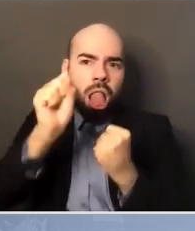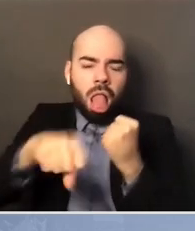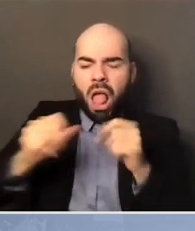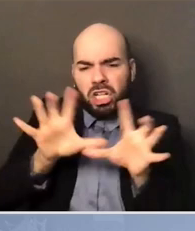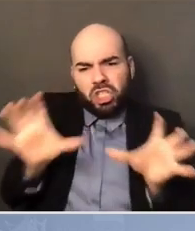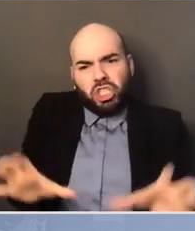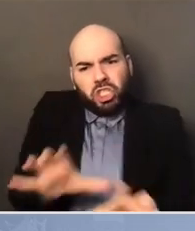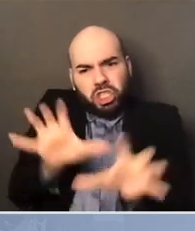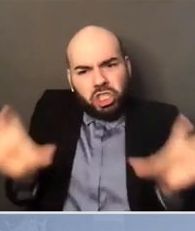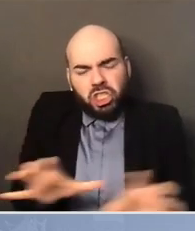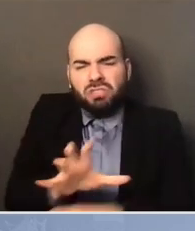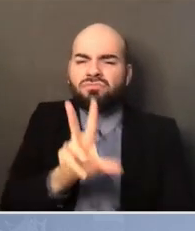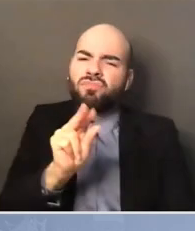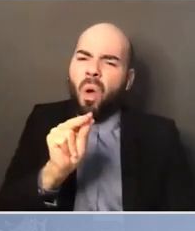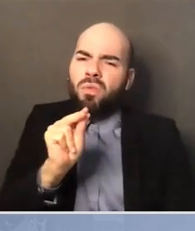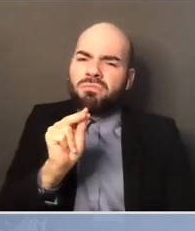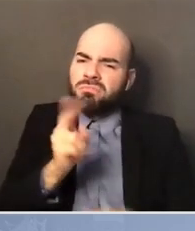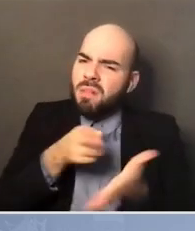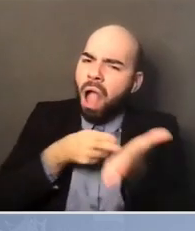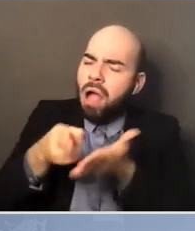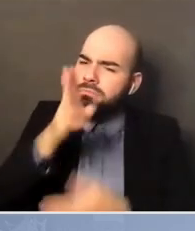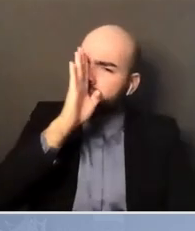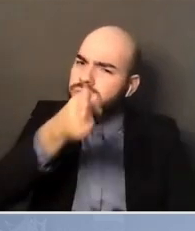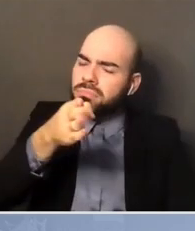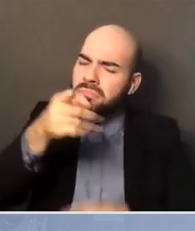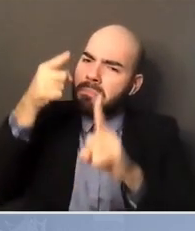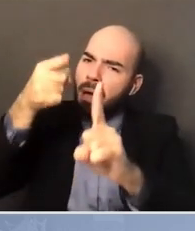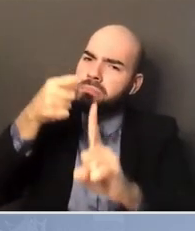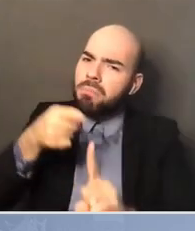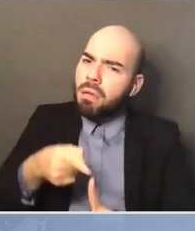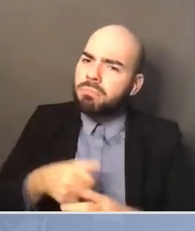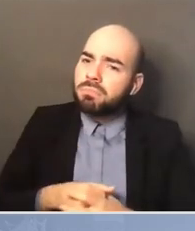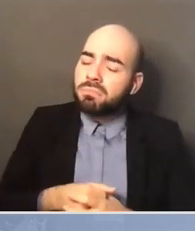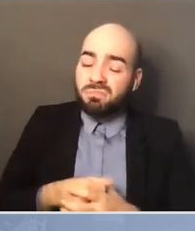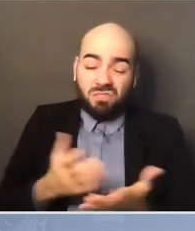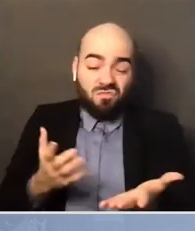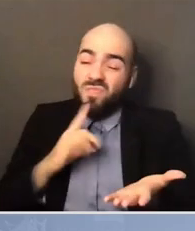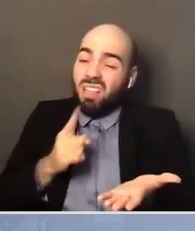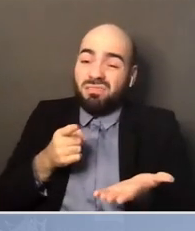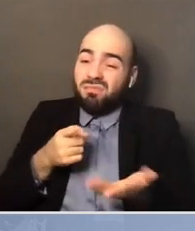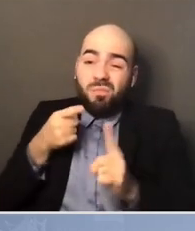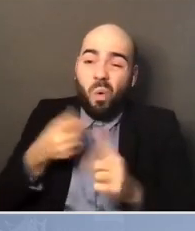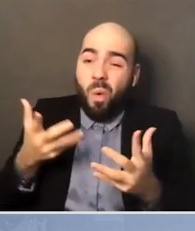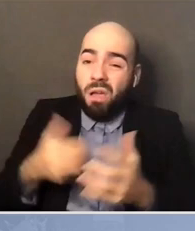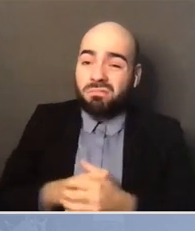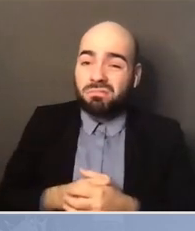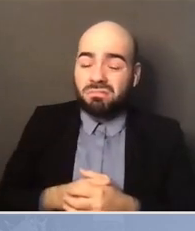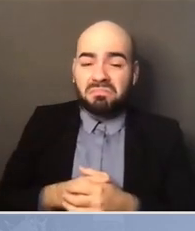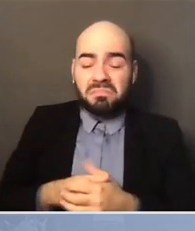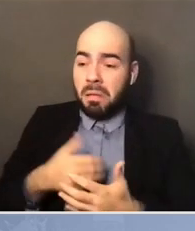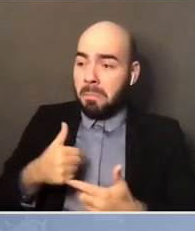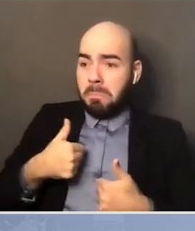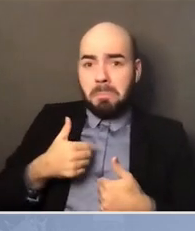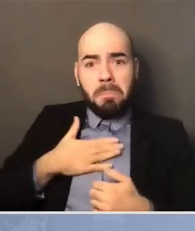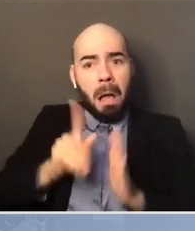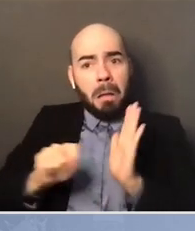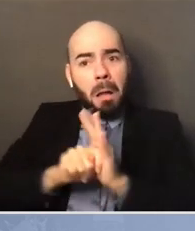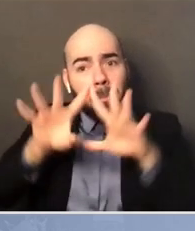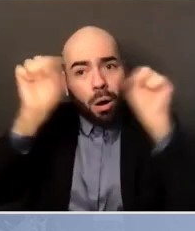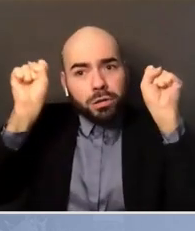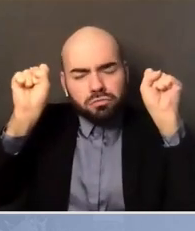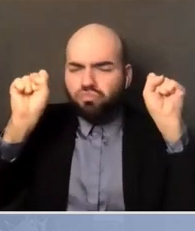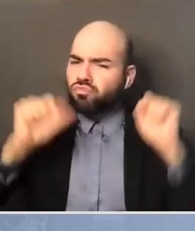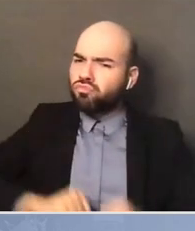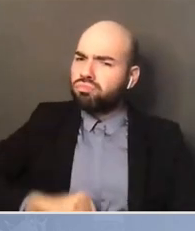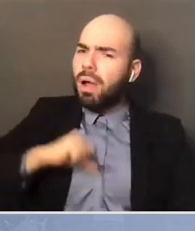What happens? You know, the truth is, is that I'm very proud of my presidency, but I didn't